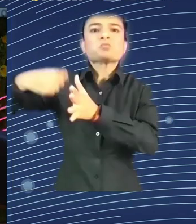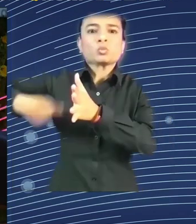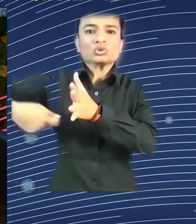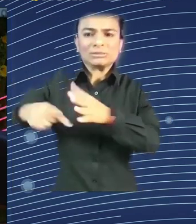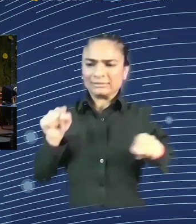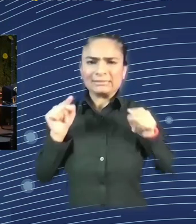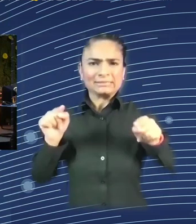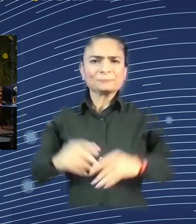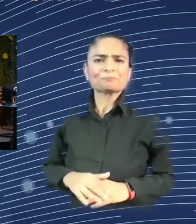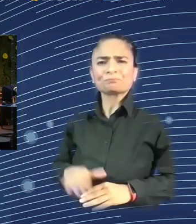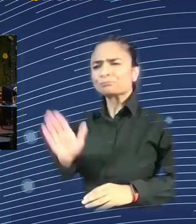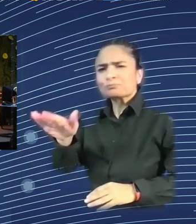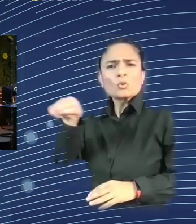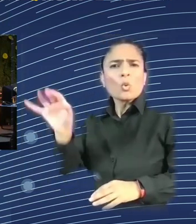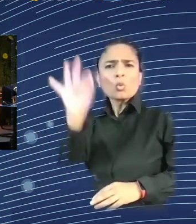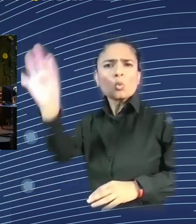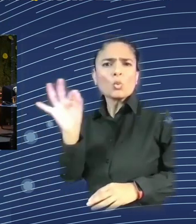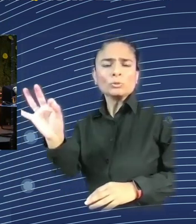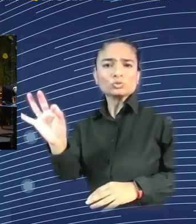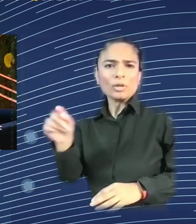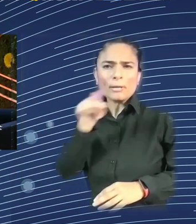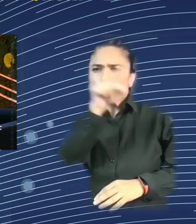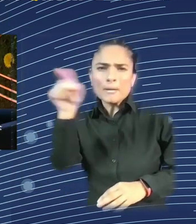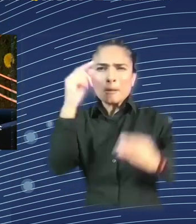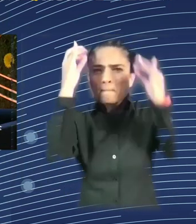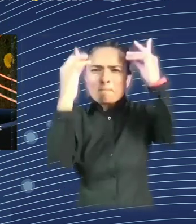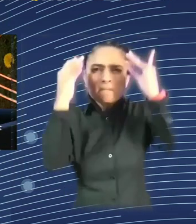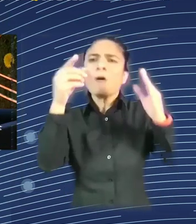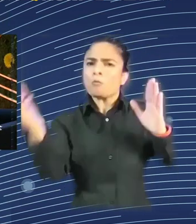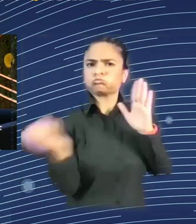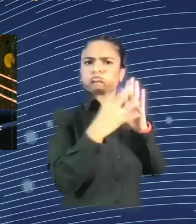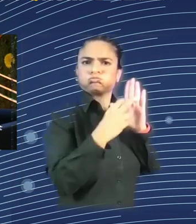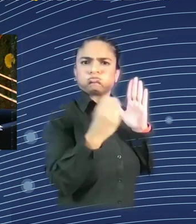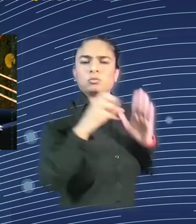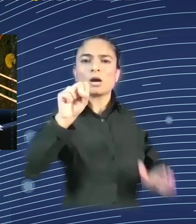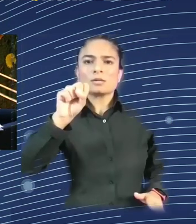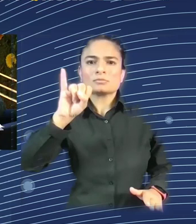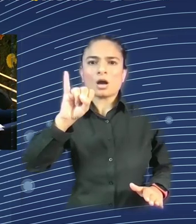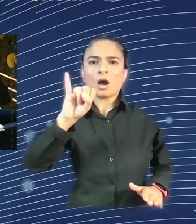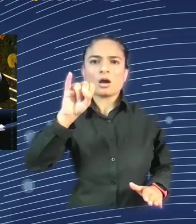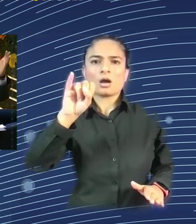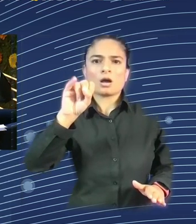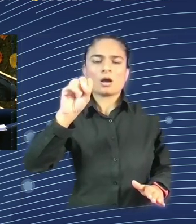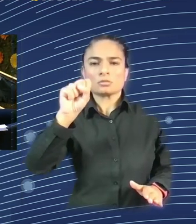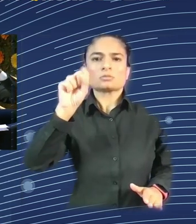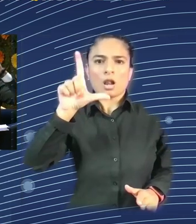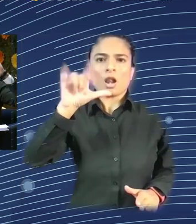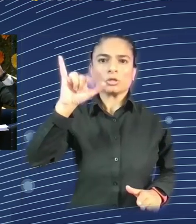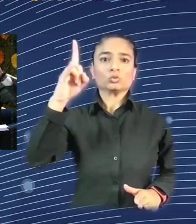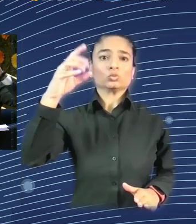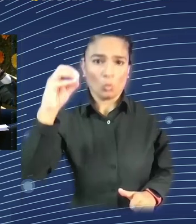-fashioned way. Speaking of which, if the tech team could deliver my iPad, that would be excellent. Ms. von Sparantuck,